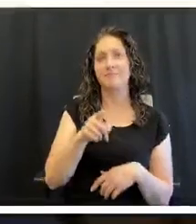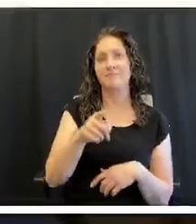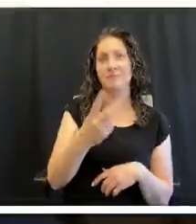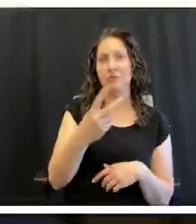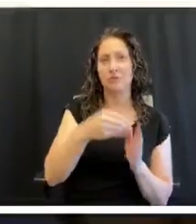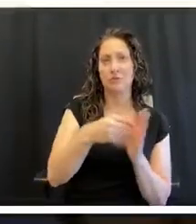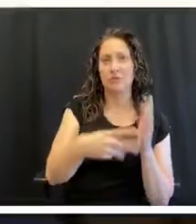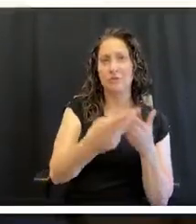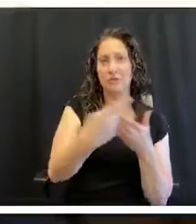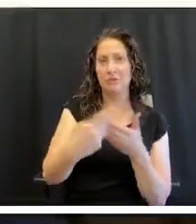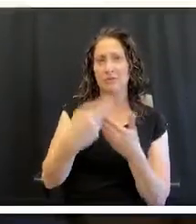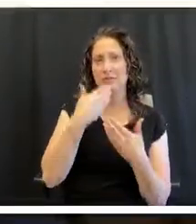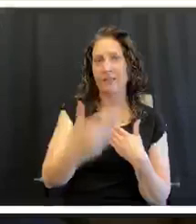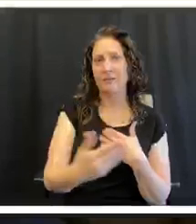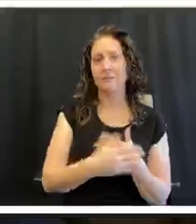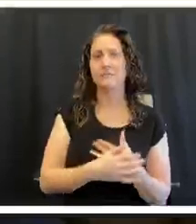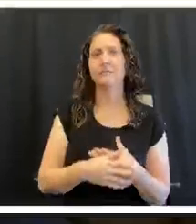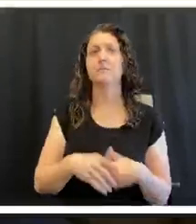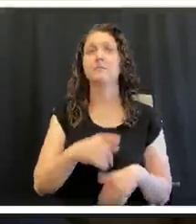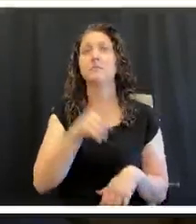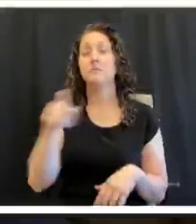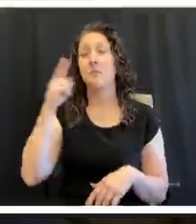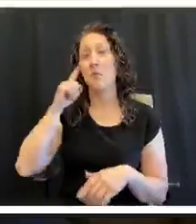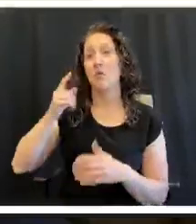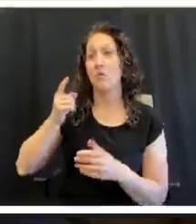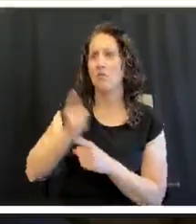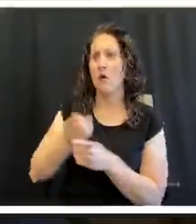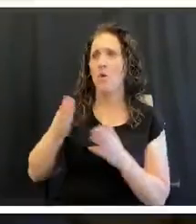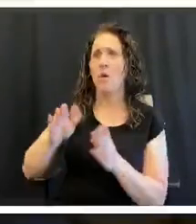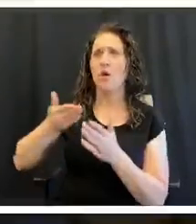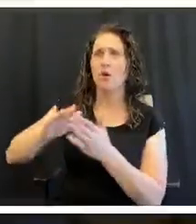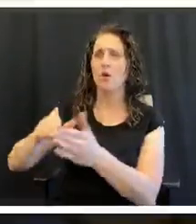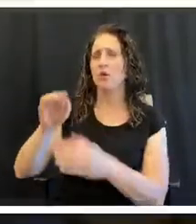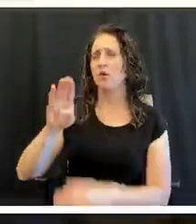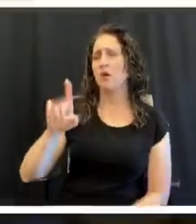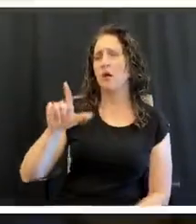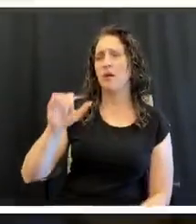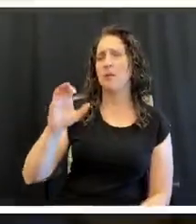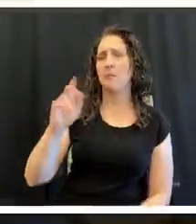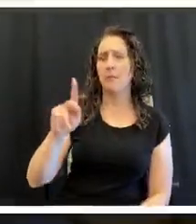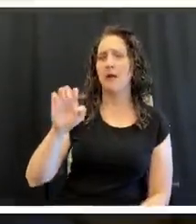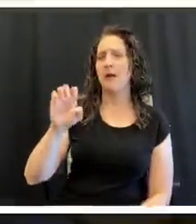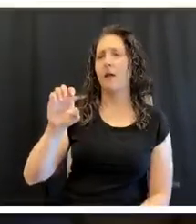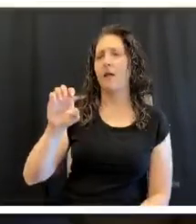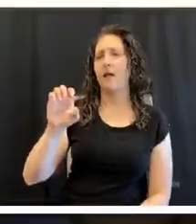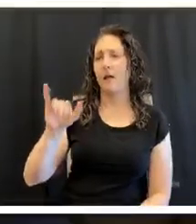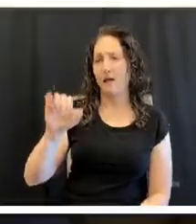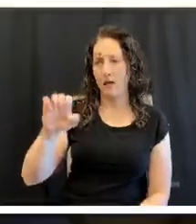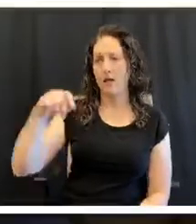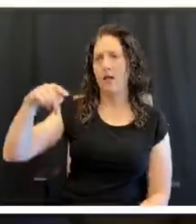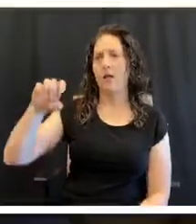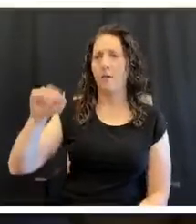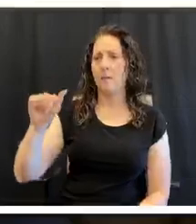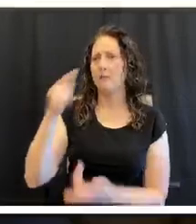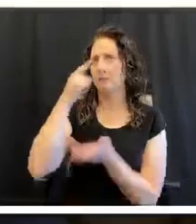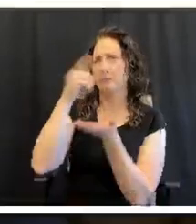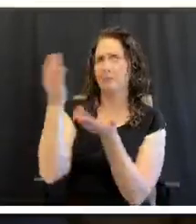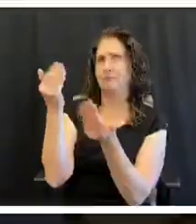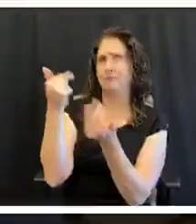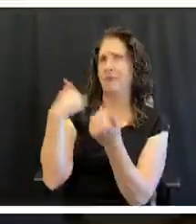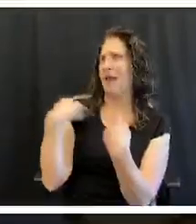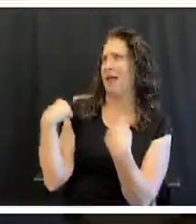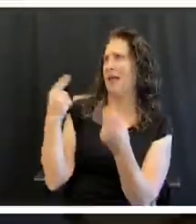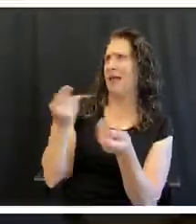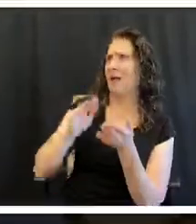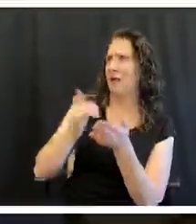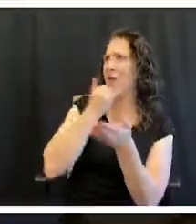So the proper way to cook a black eyed pea. I mean, just picked my curiosity. I got to know. I've probably been cooking them wrong all these years. Tell us, how do we